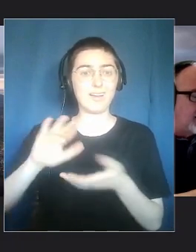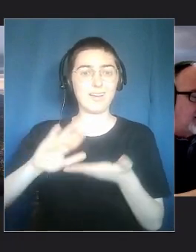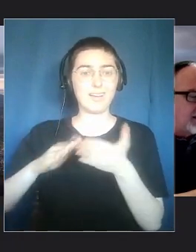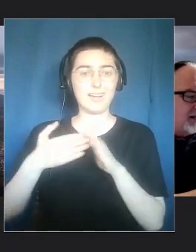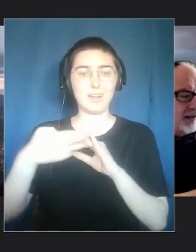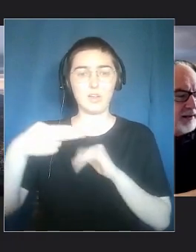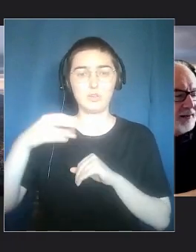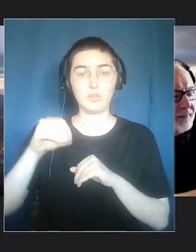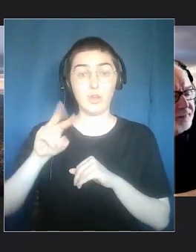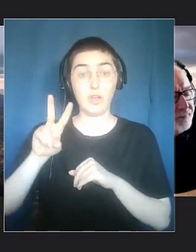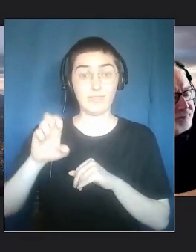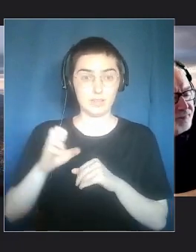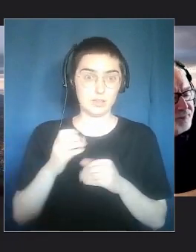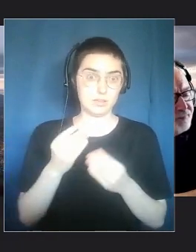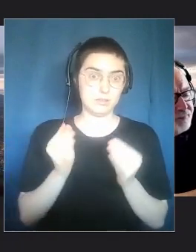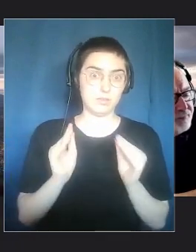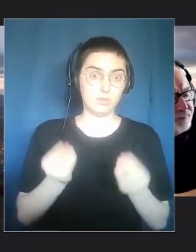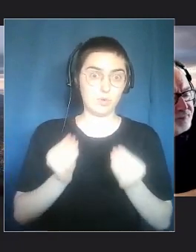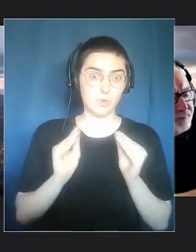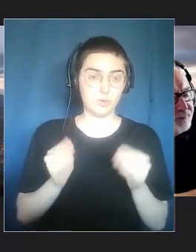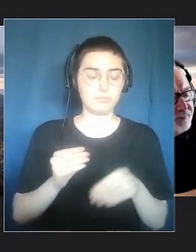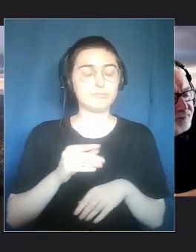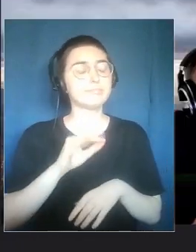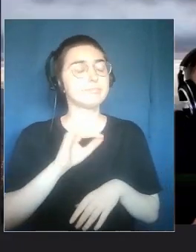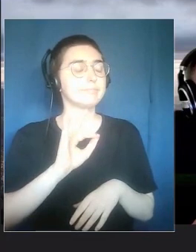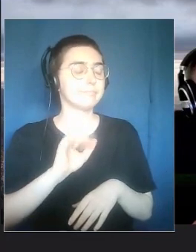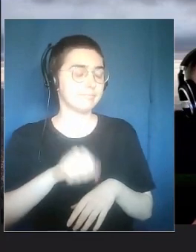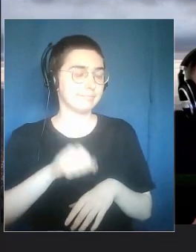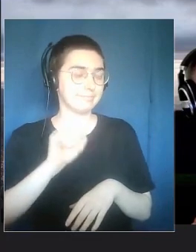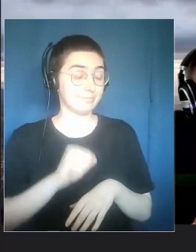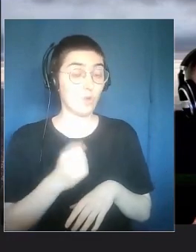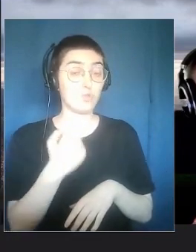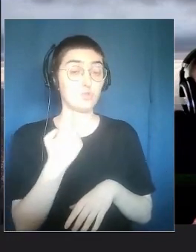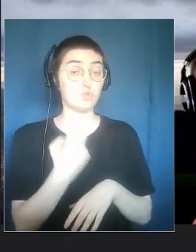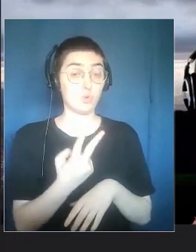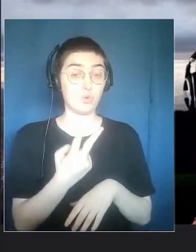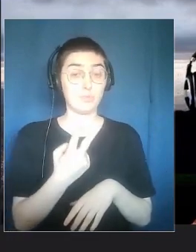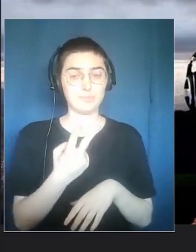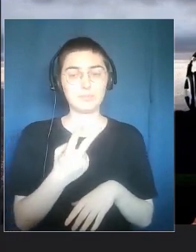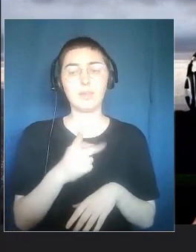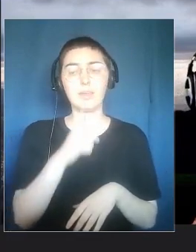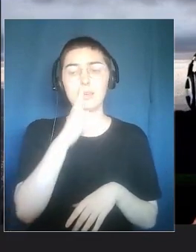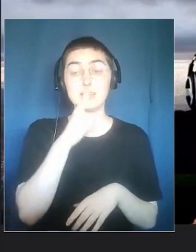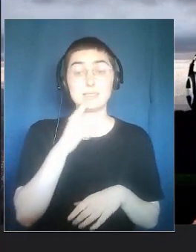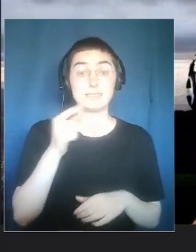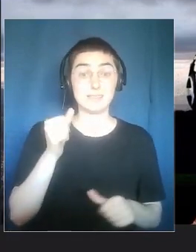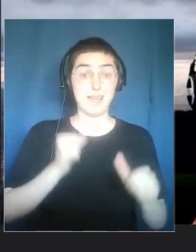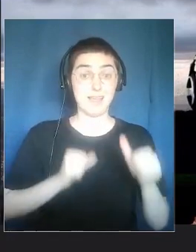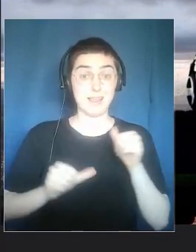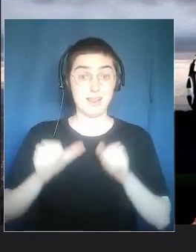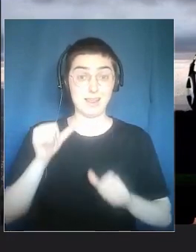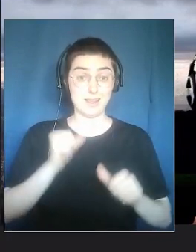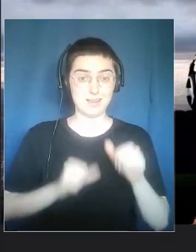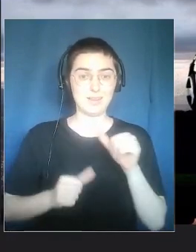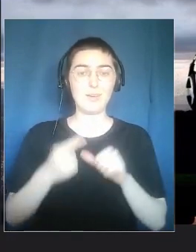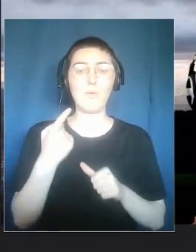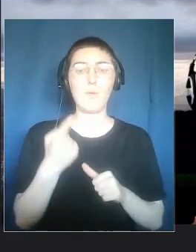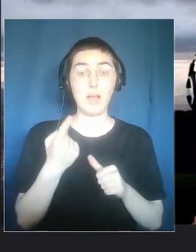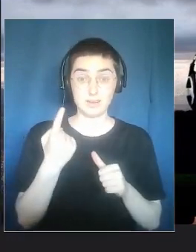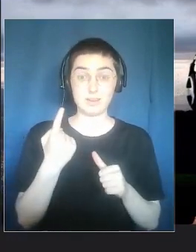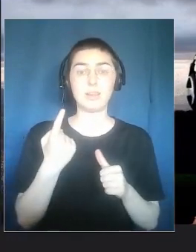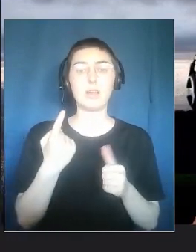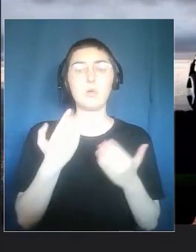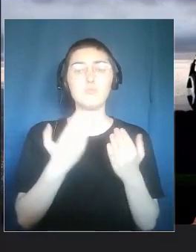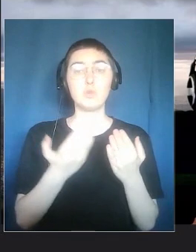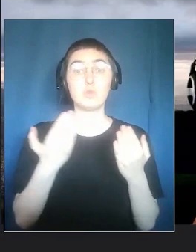young generation in Nova. Yes, we did two silent plays there. One with the museum